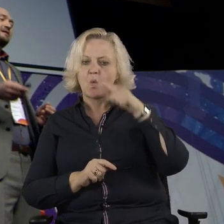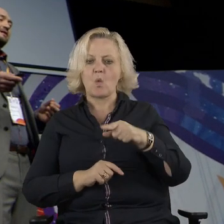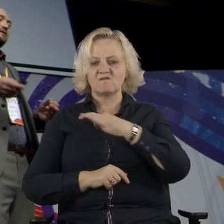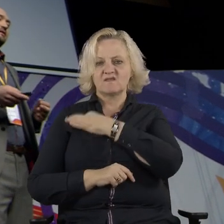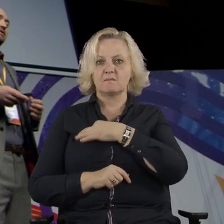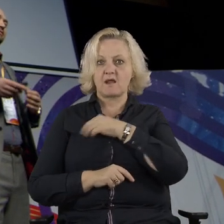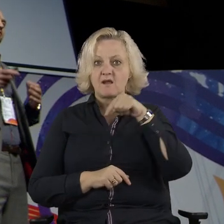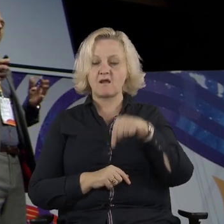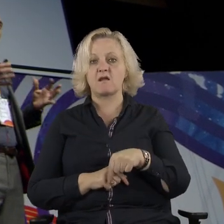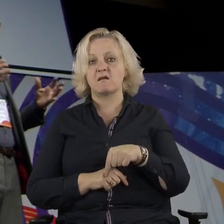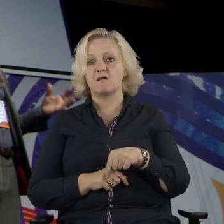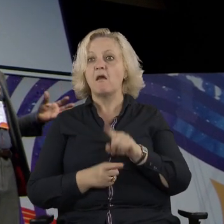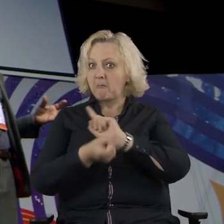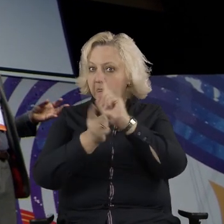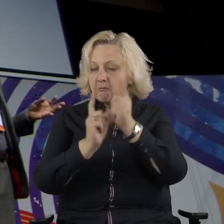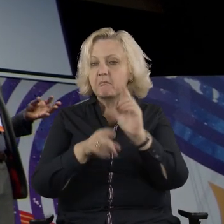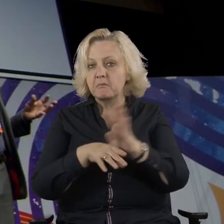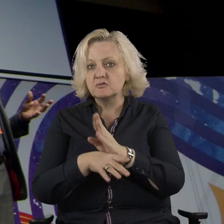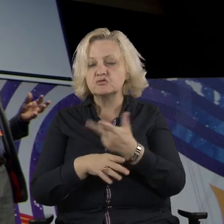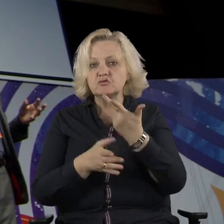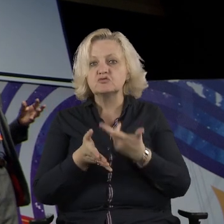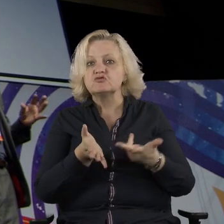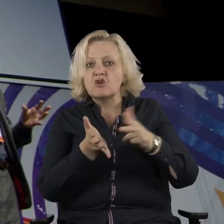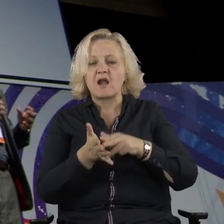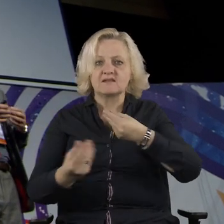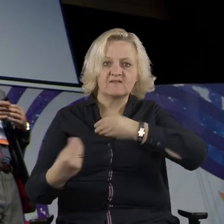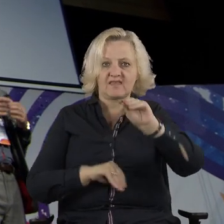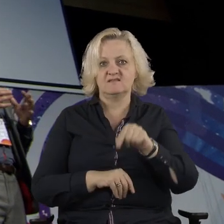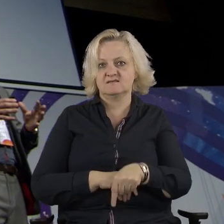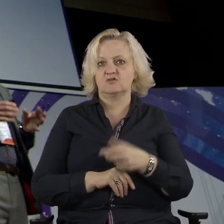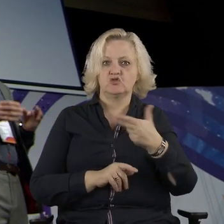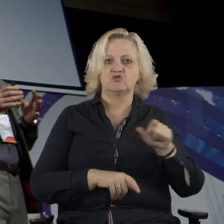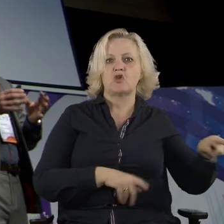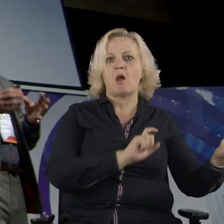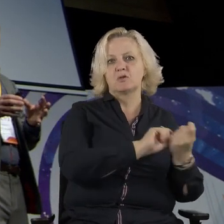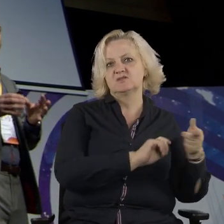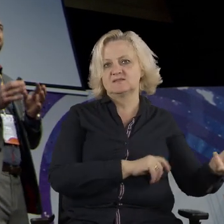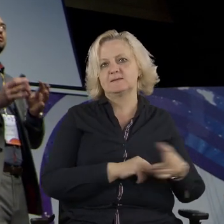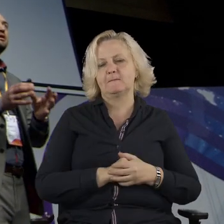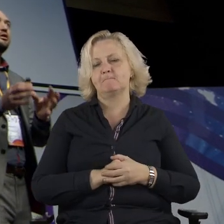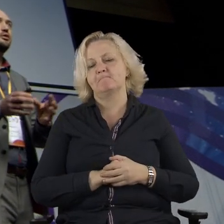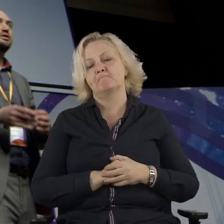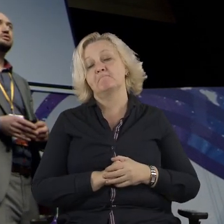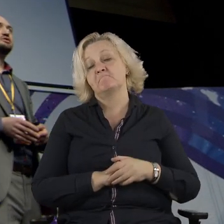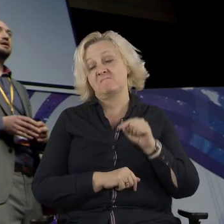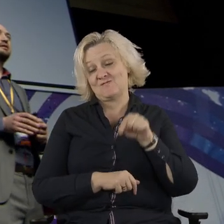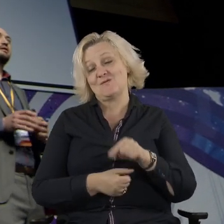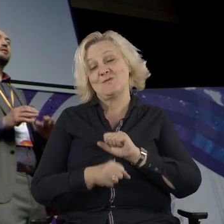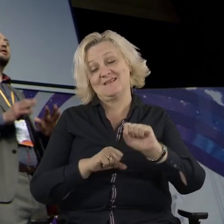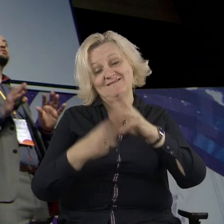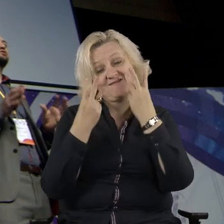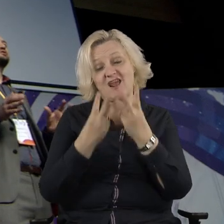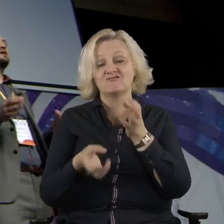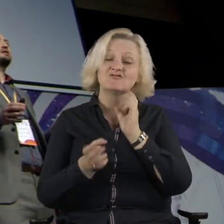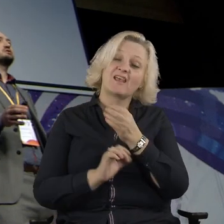it's essential to understand that our message all along from the beginning onwards was that